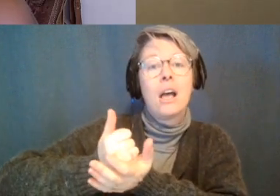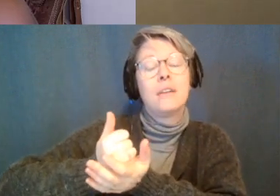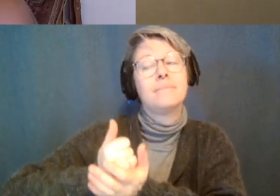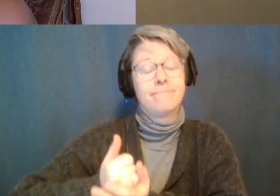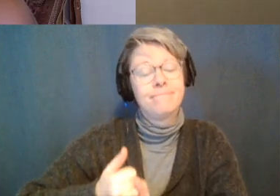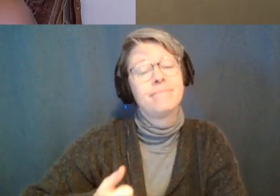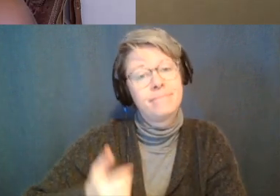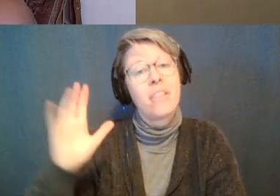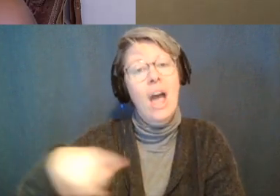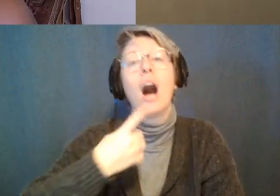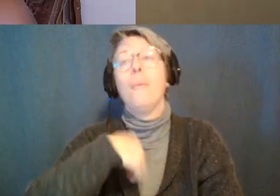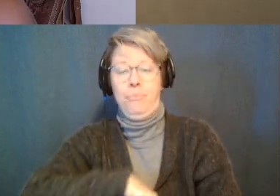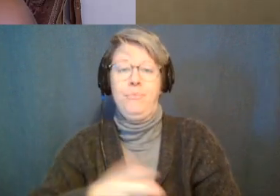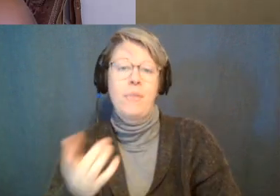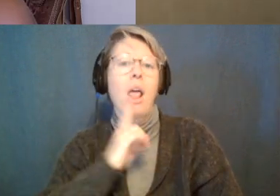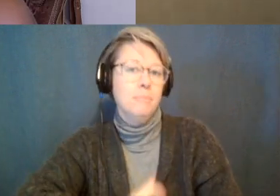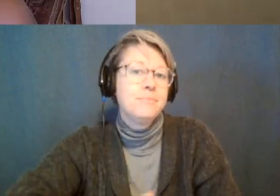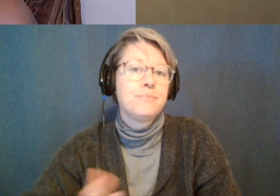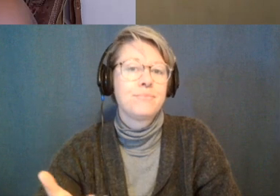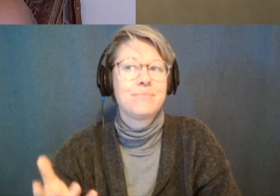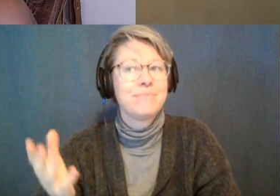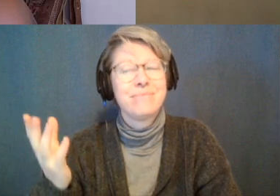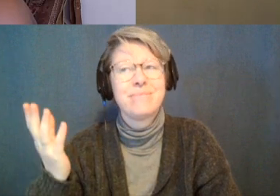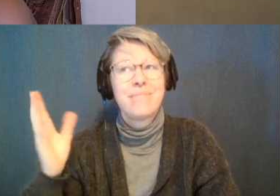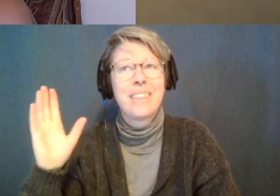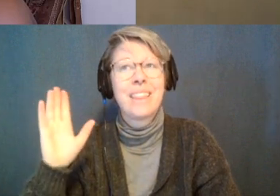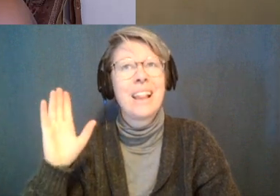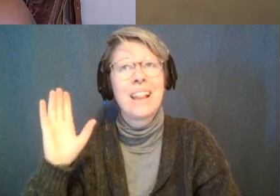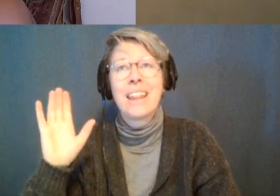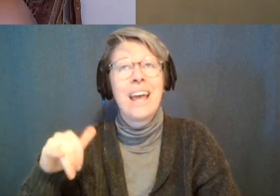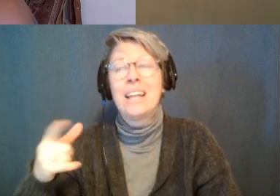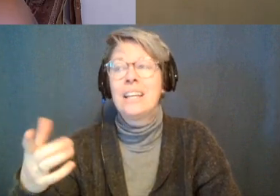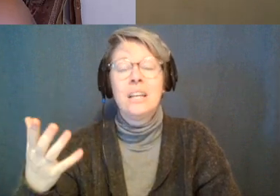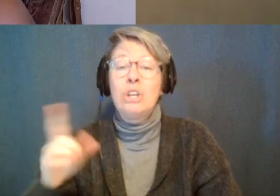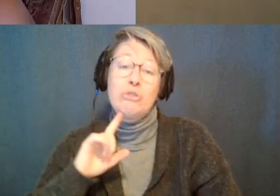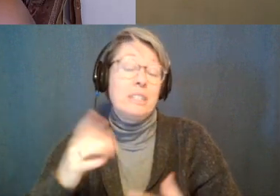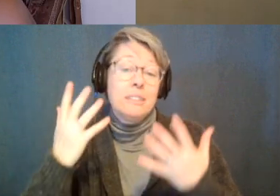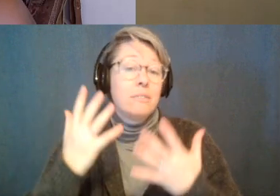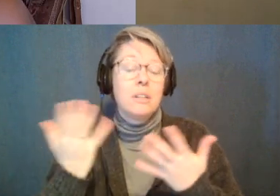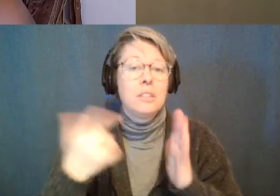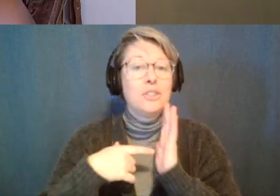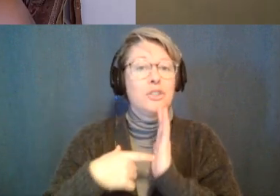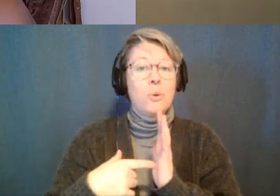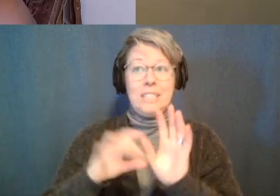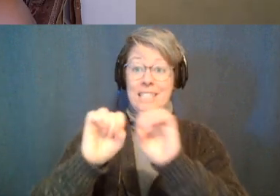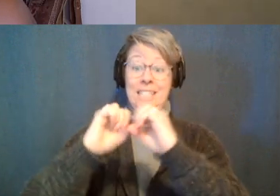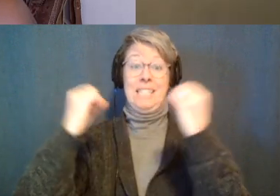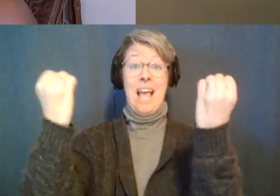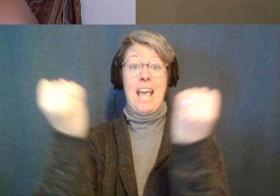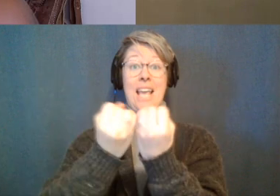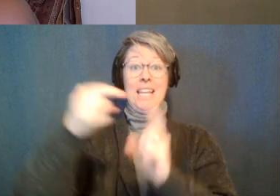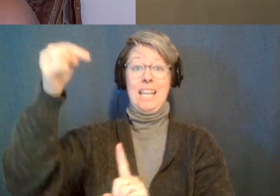misguided and miss um supported and yes like like our society has just